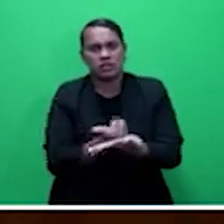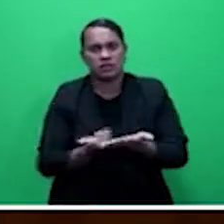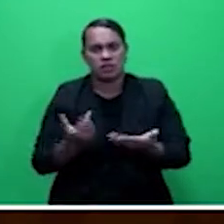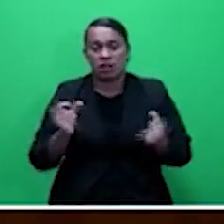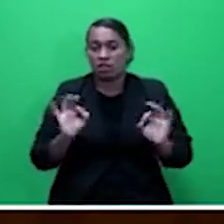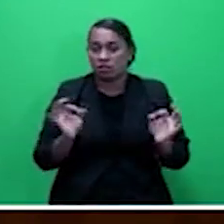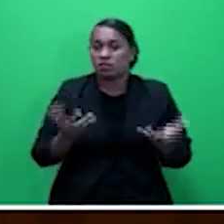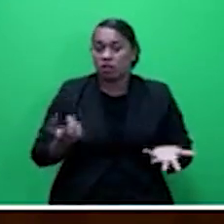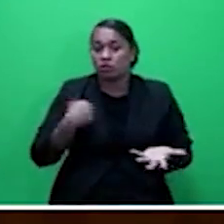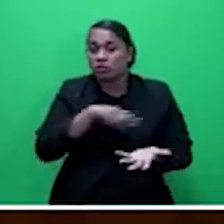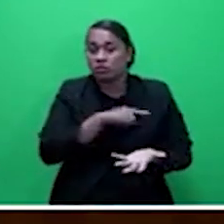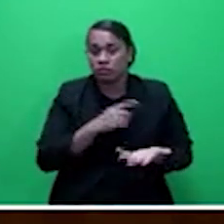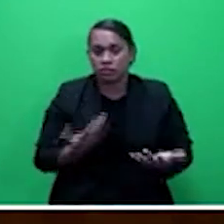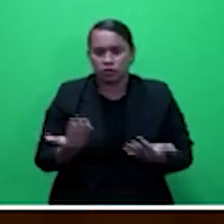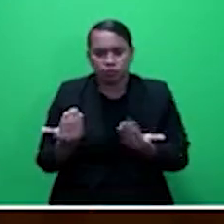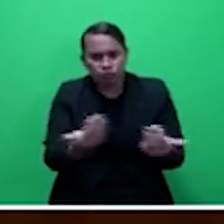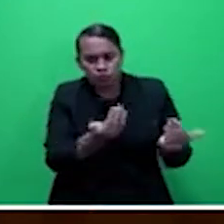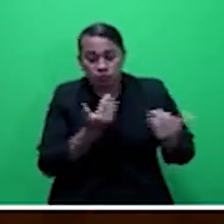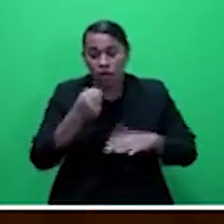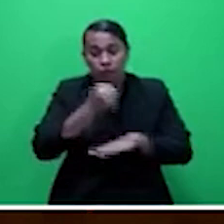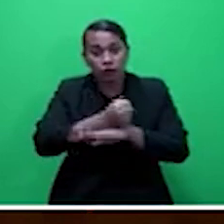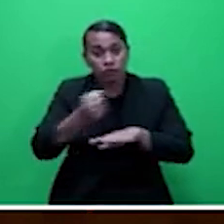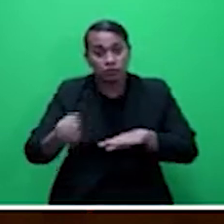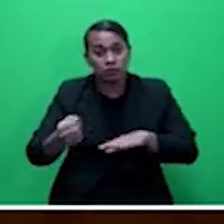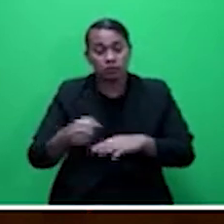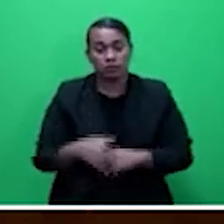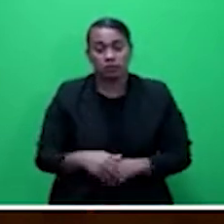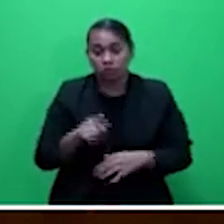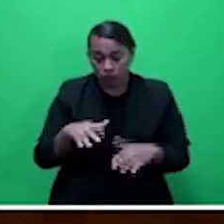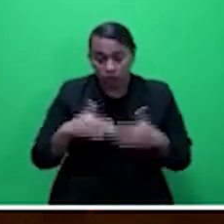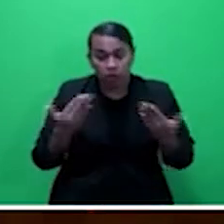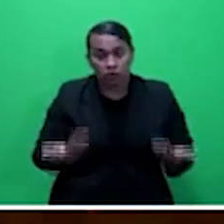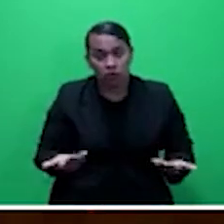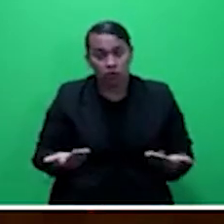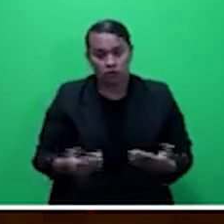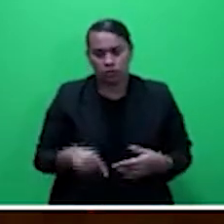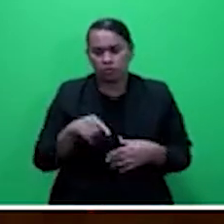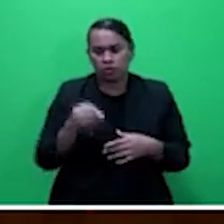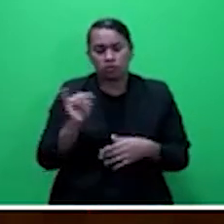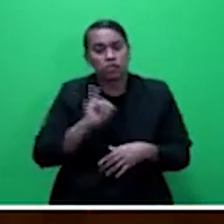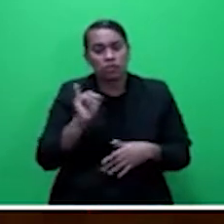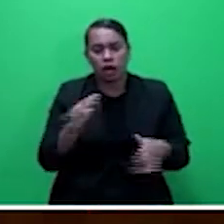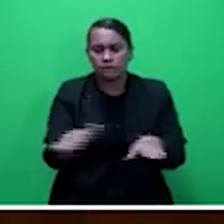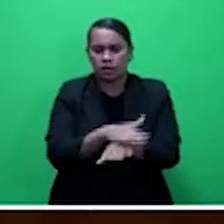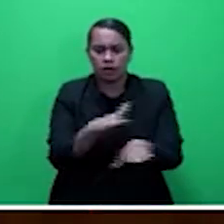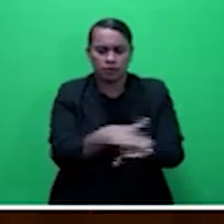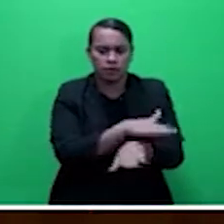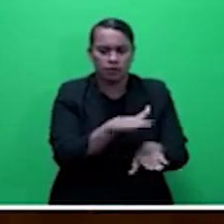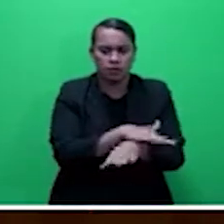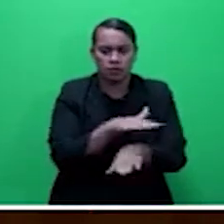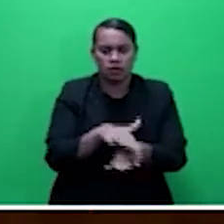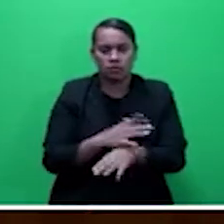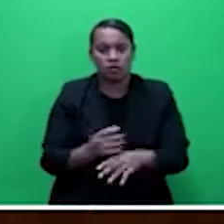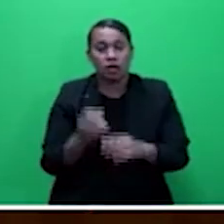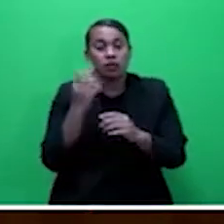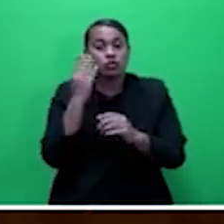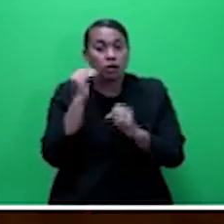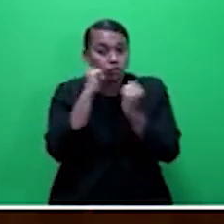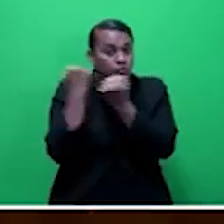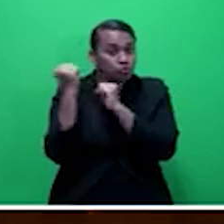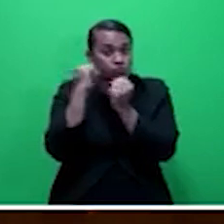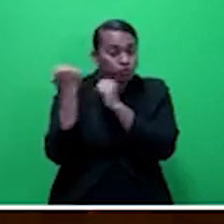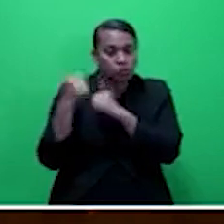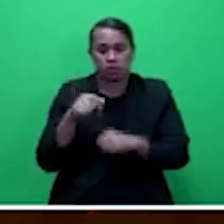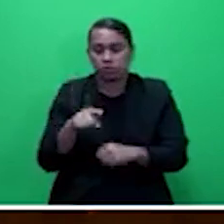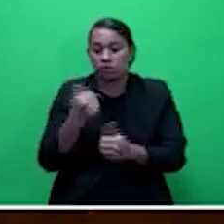initiative of bundled insurance, which initially covered sugar cane farmers, and is now extended to rice farmers, dairy